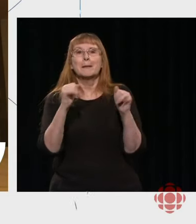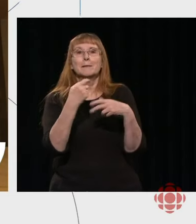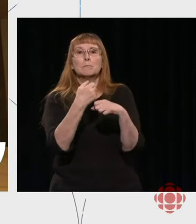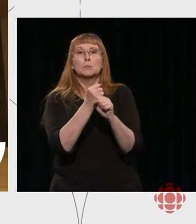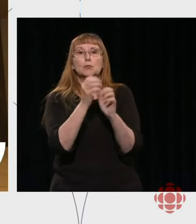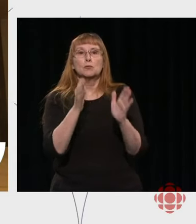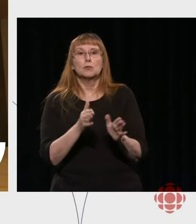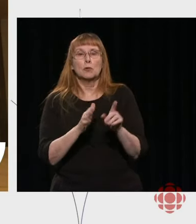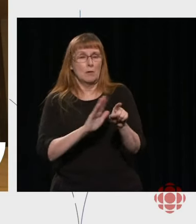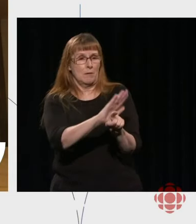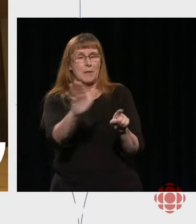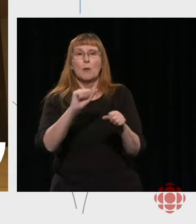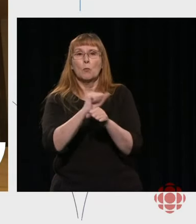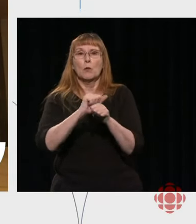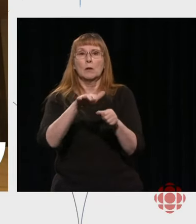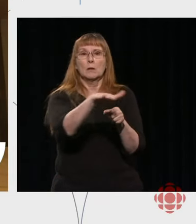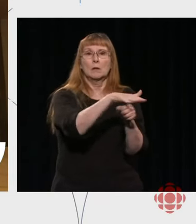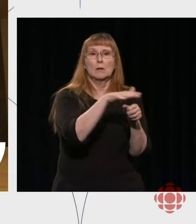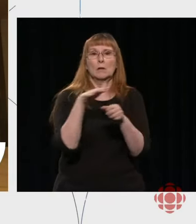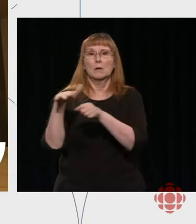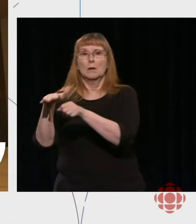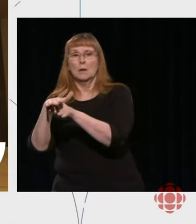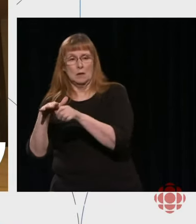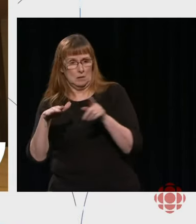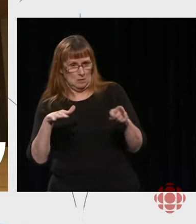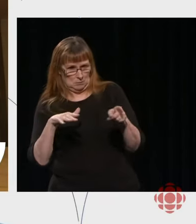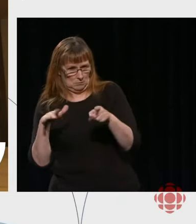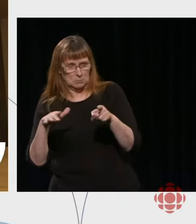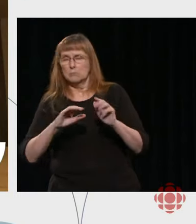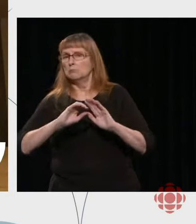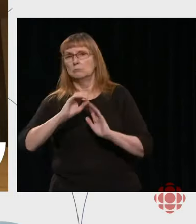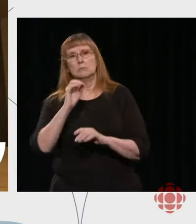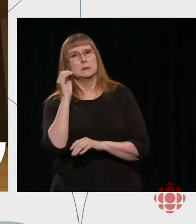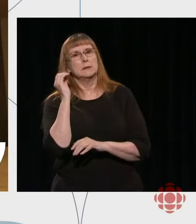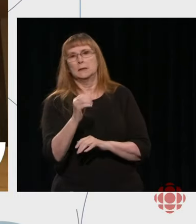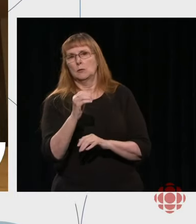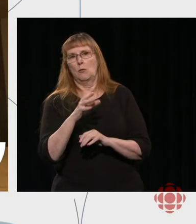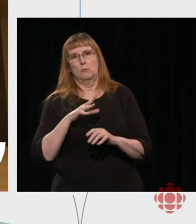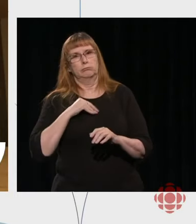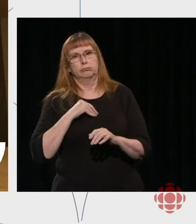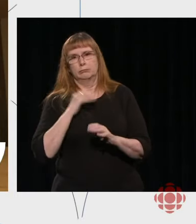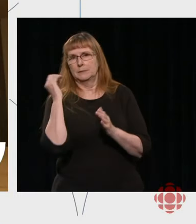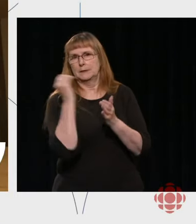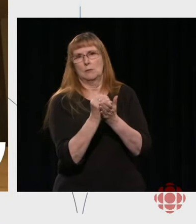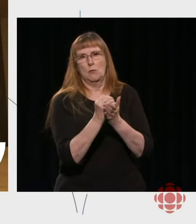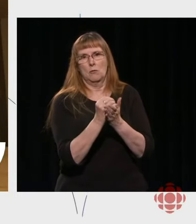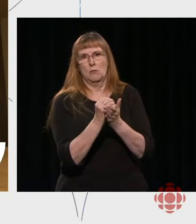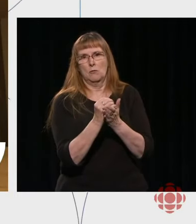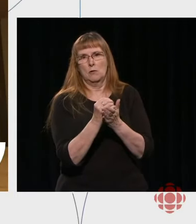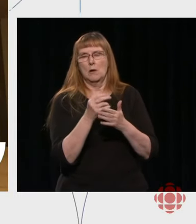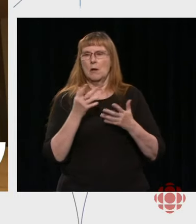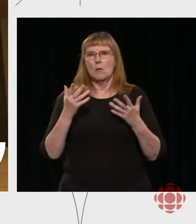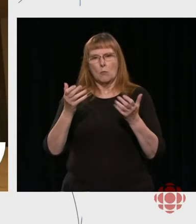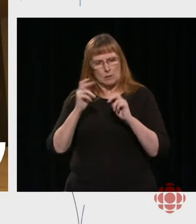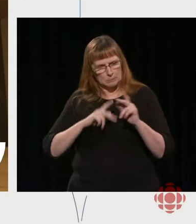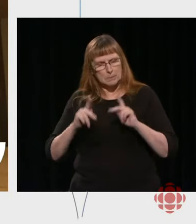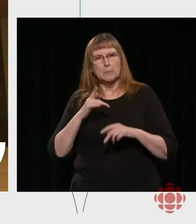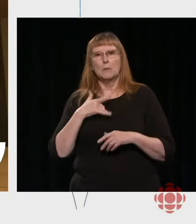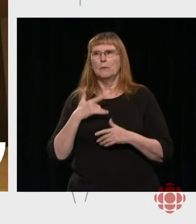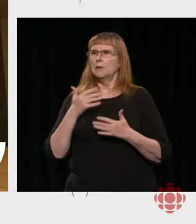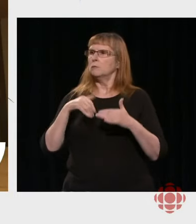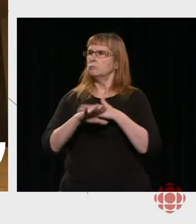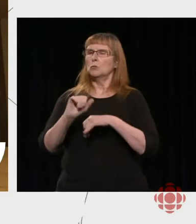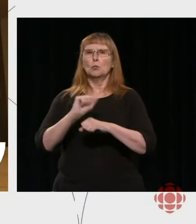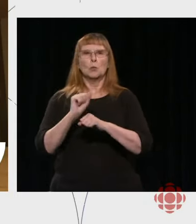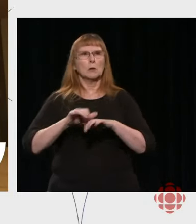people feel like they can create without feeling like they could possibly be harassed. And for us, that is a